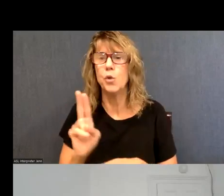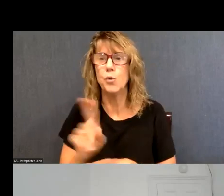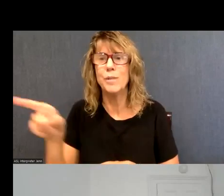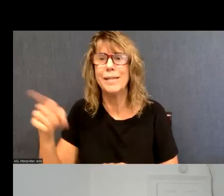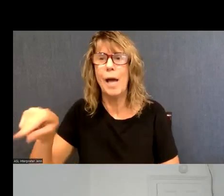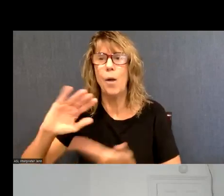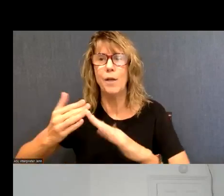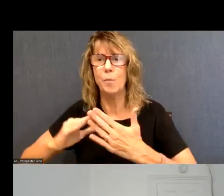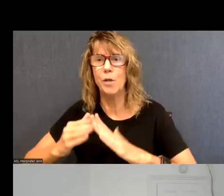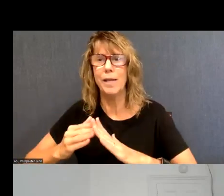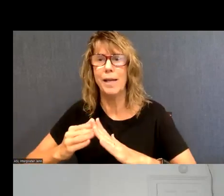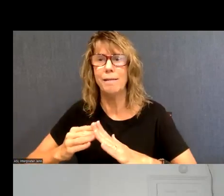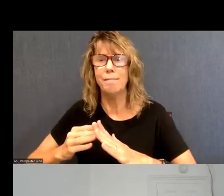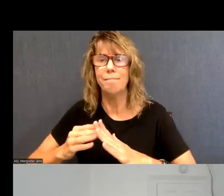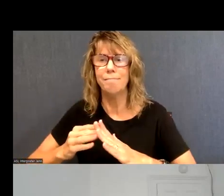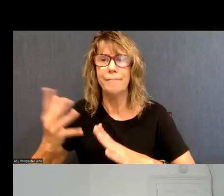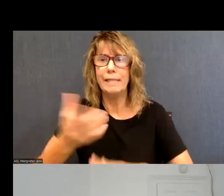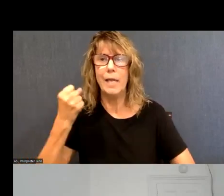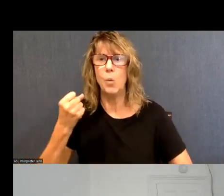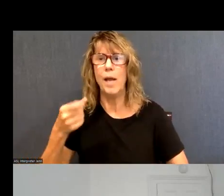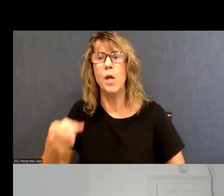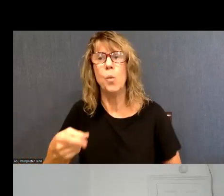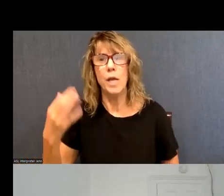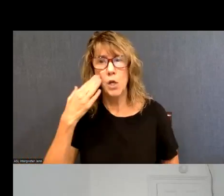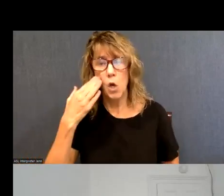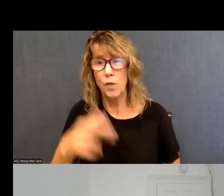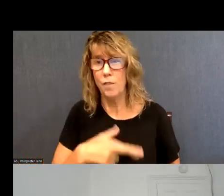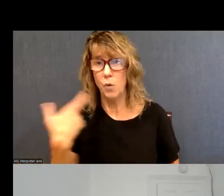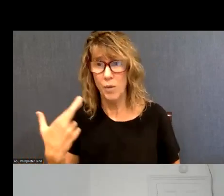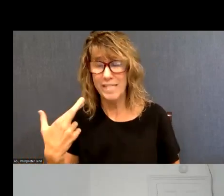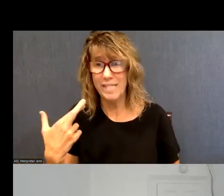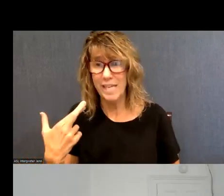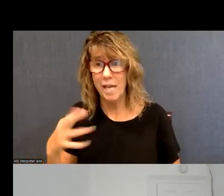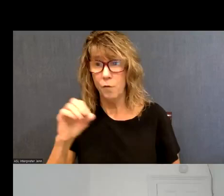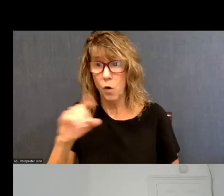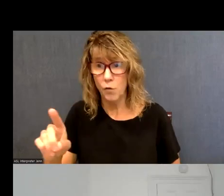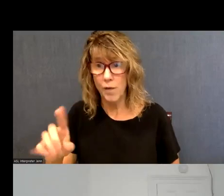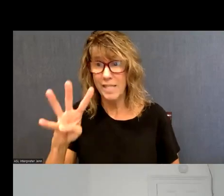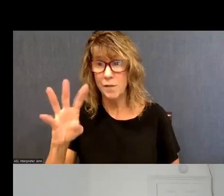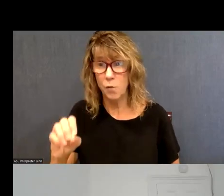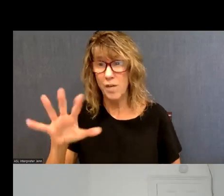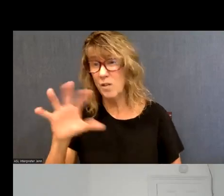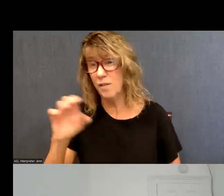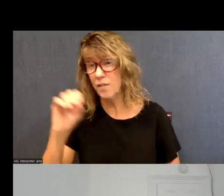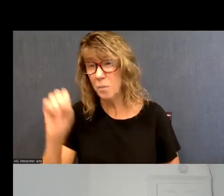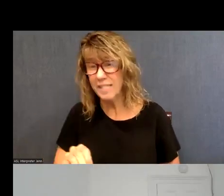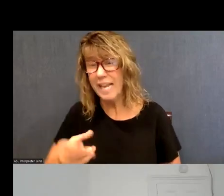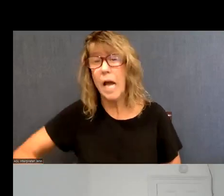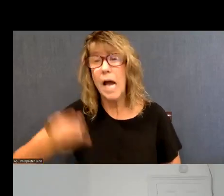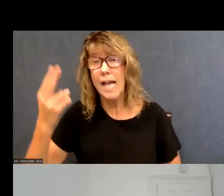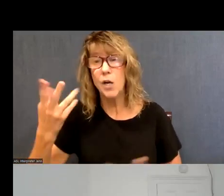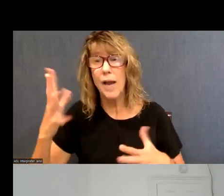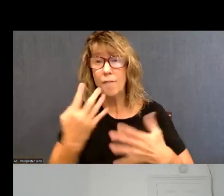community. We know from research that the risk of overdose is 40 to 50 times higher in the two weeks after release than